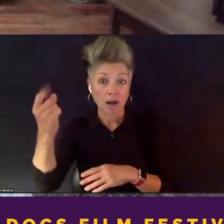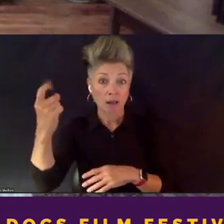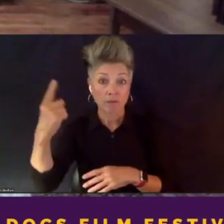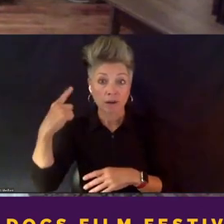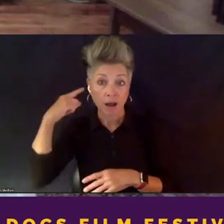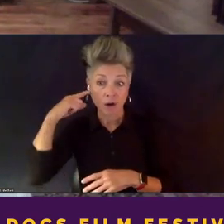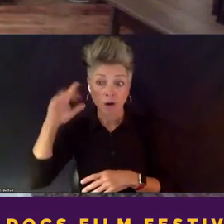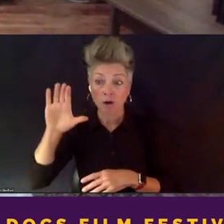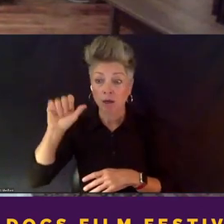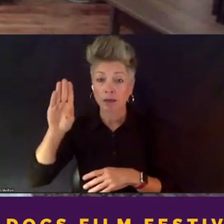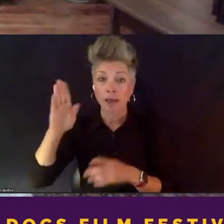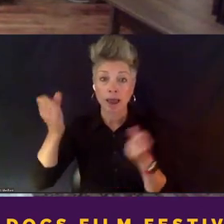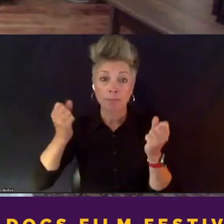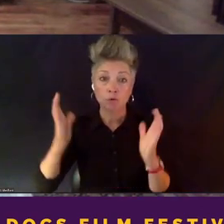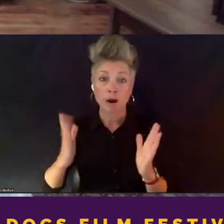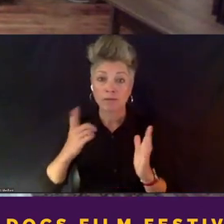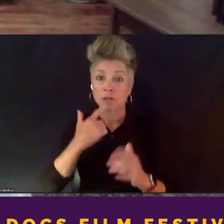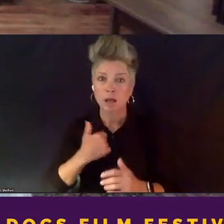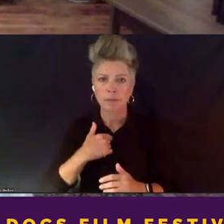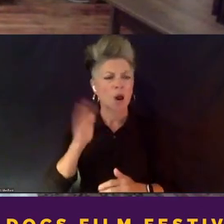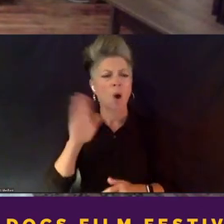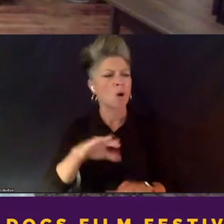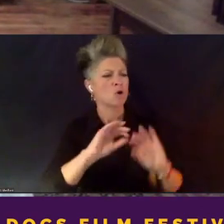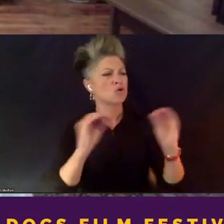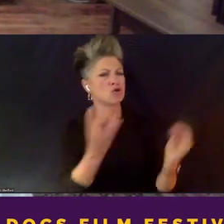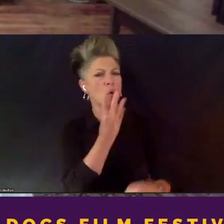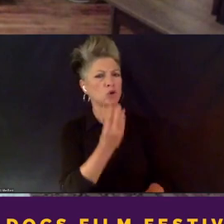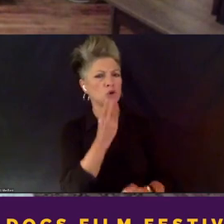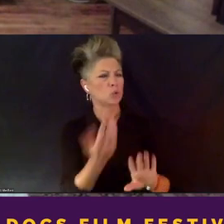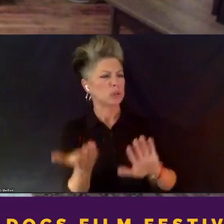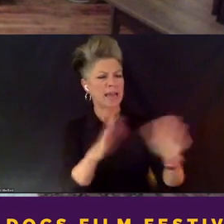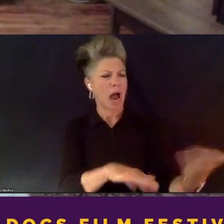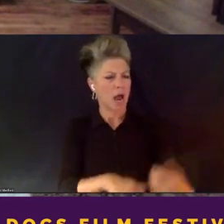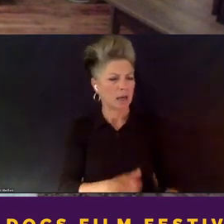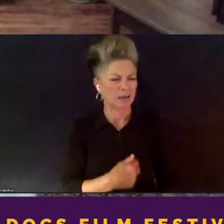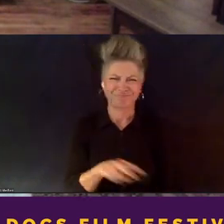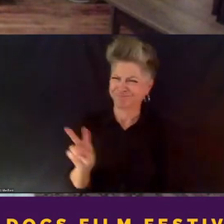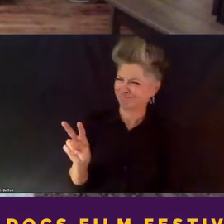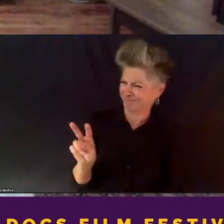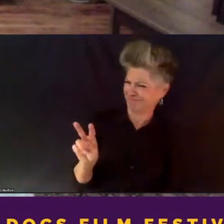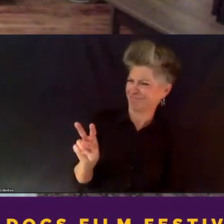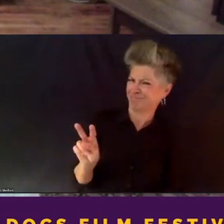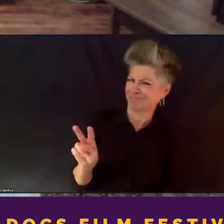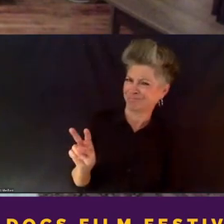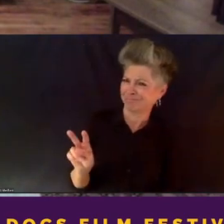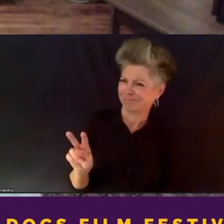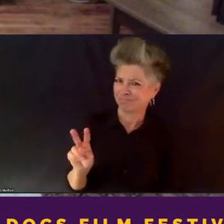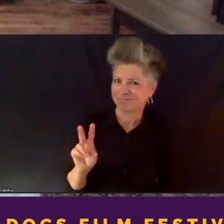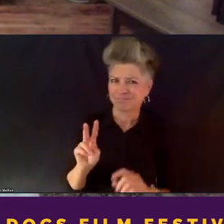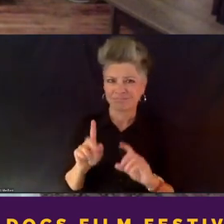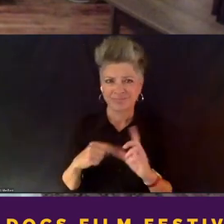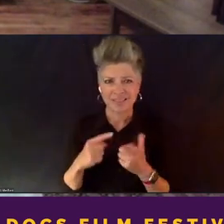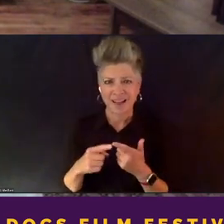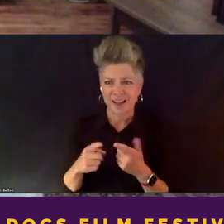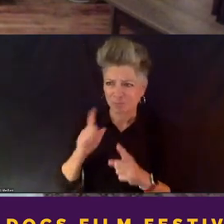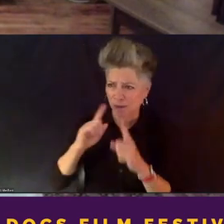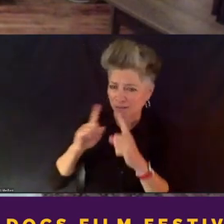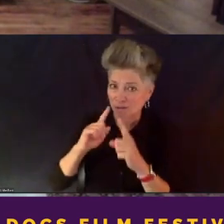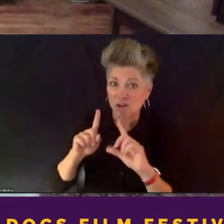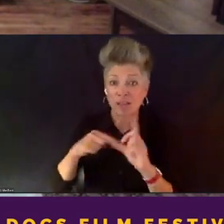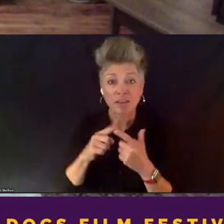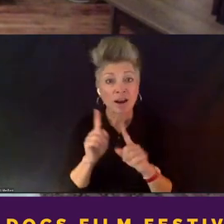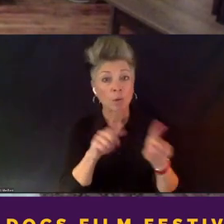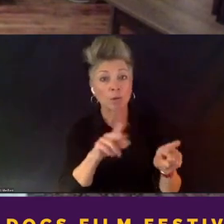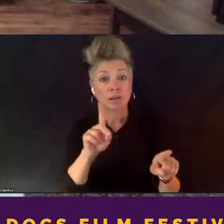tell me no Jews died. And, uh, I was like, what are you talking about? And got in this conversation. And then I went to the deli around the street